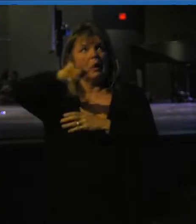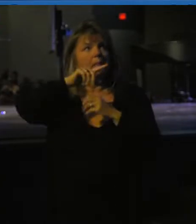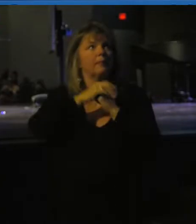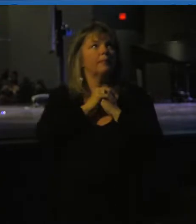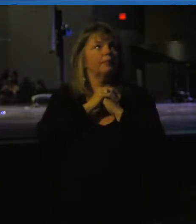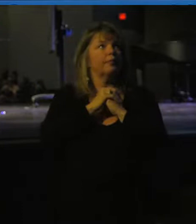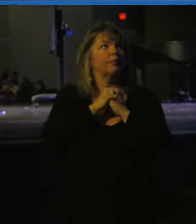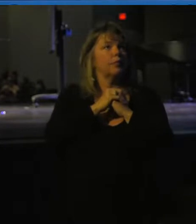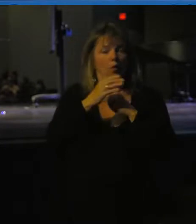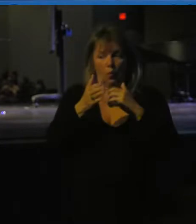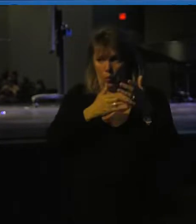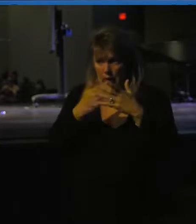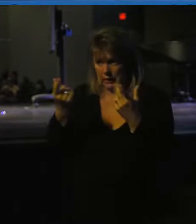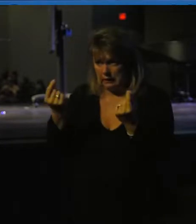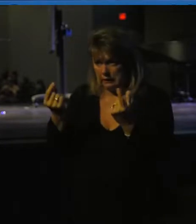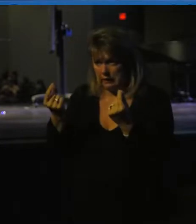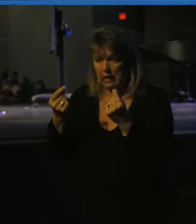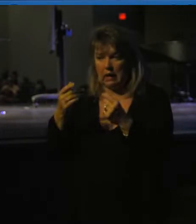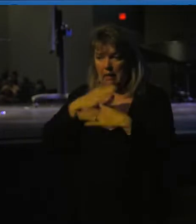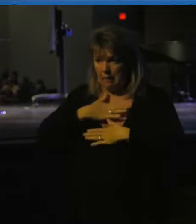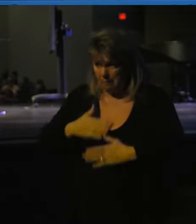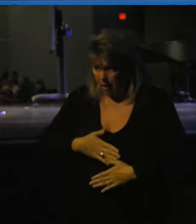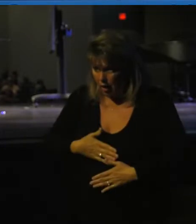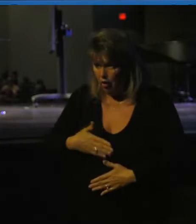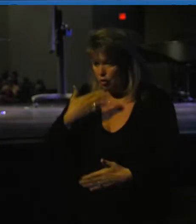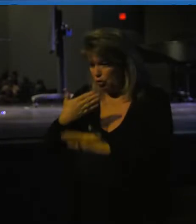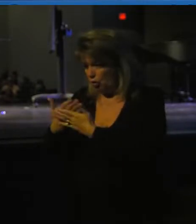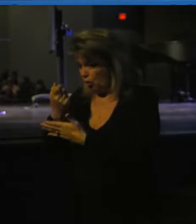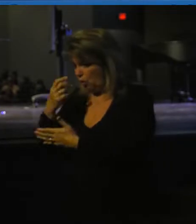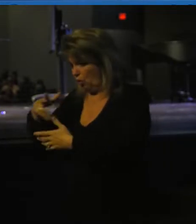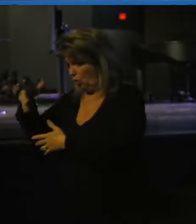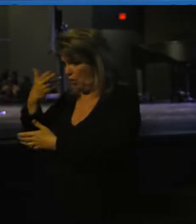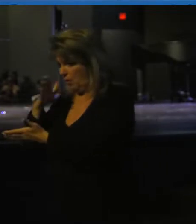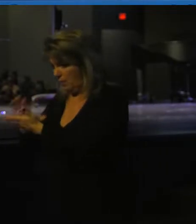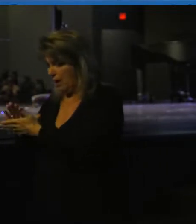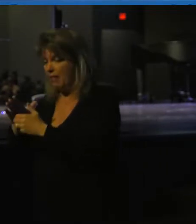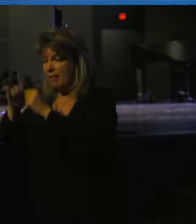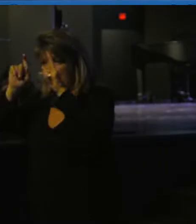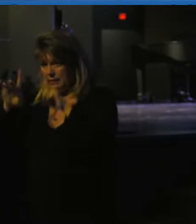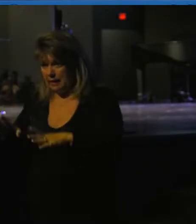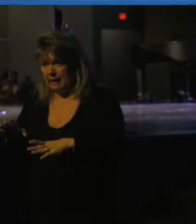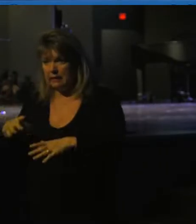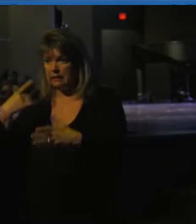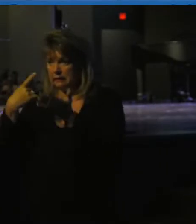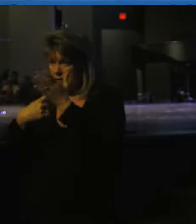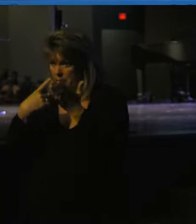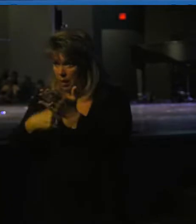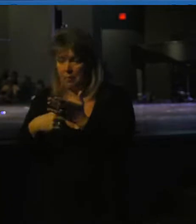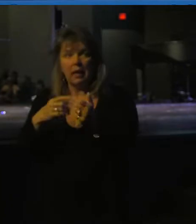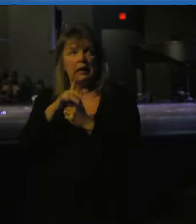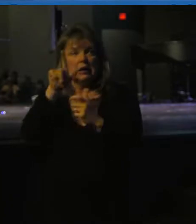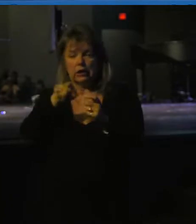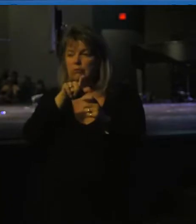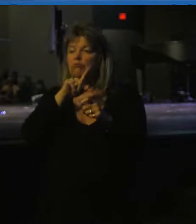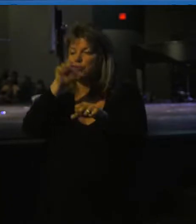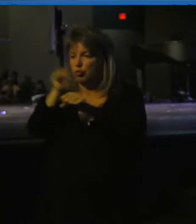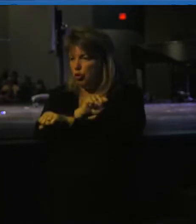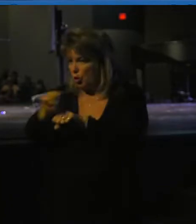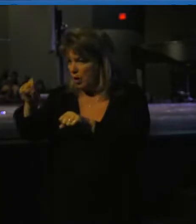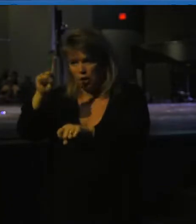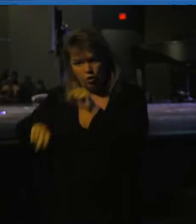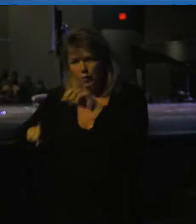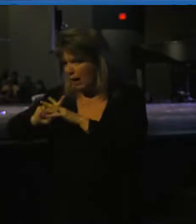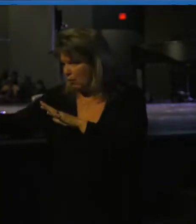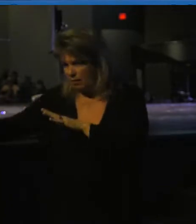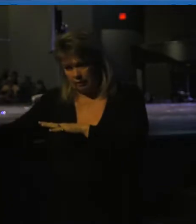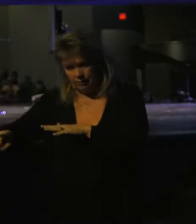For what he has done in the body, whether good or evil, the test that I'm talking about, there's certainty to it. You cannot